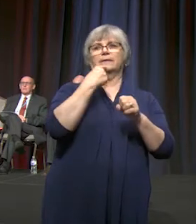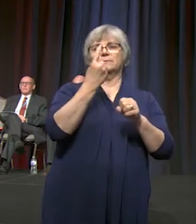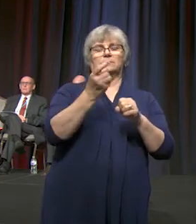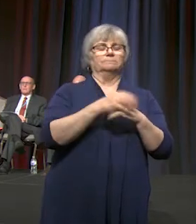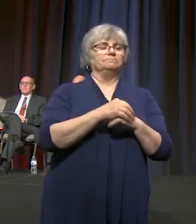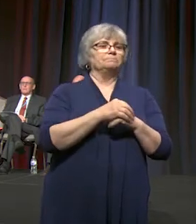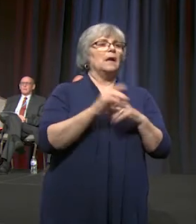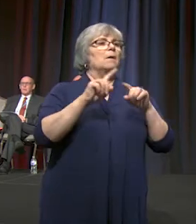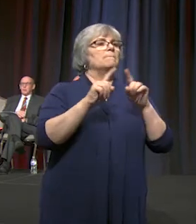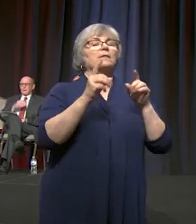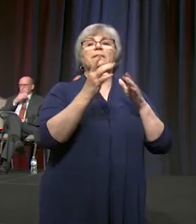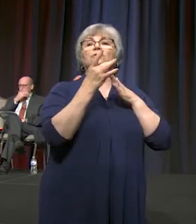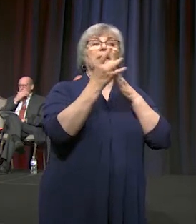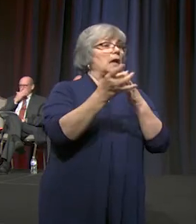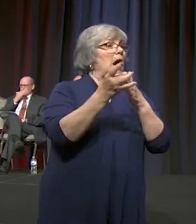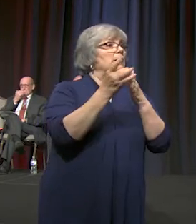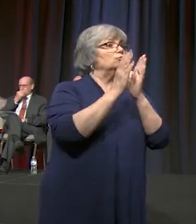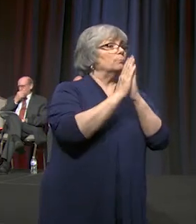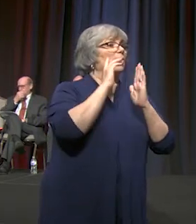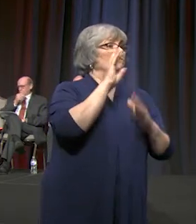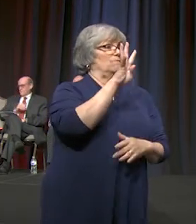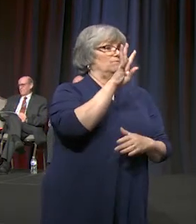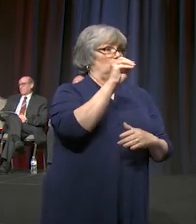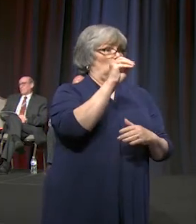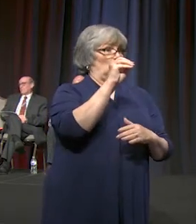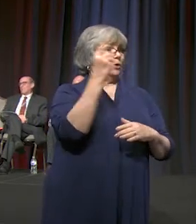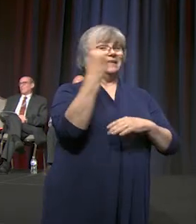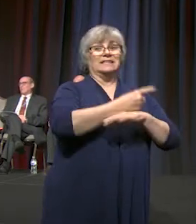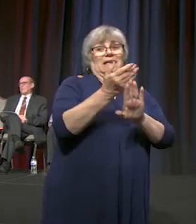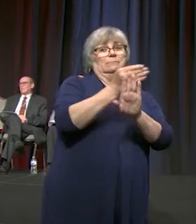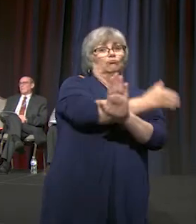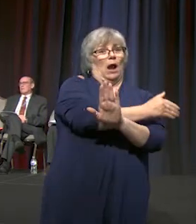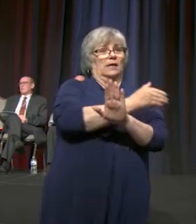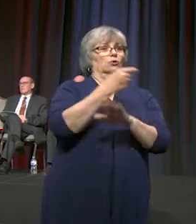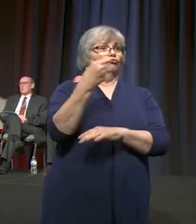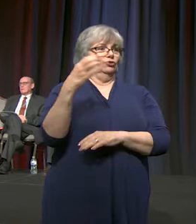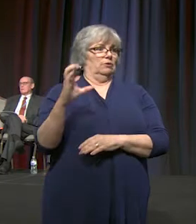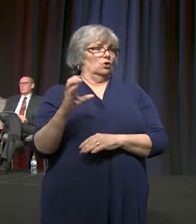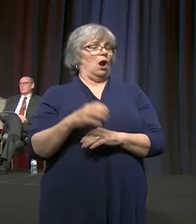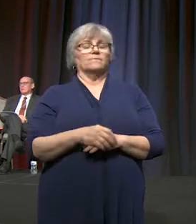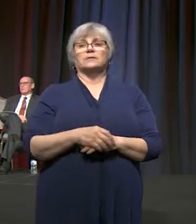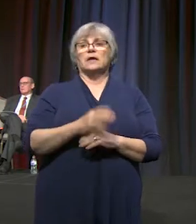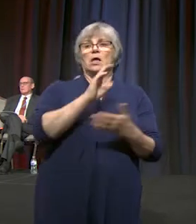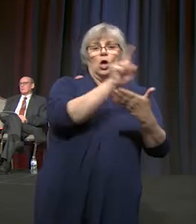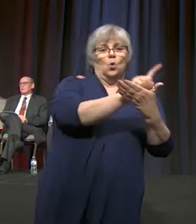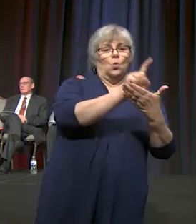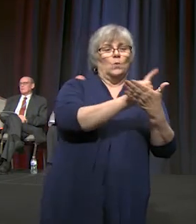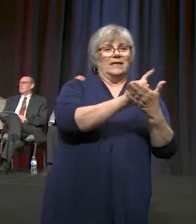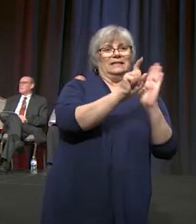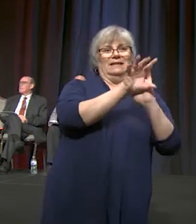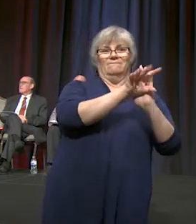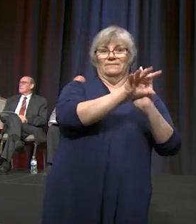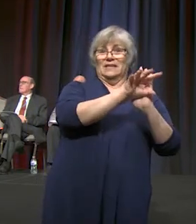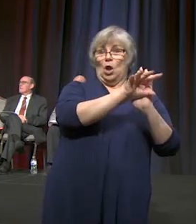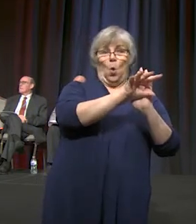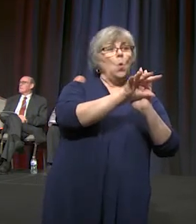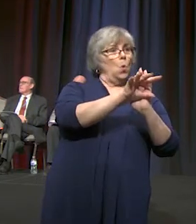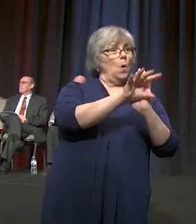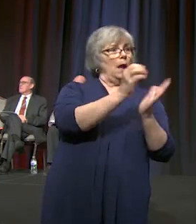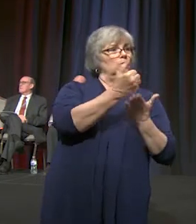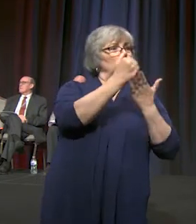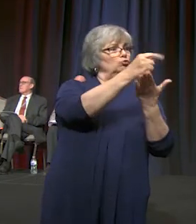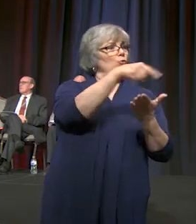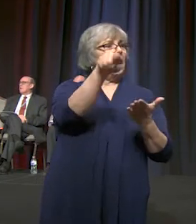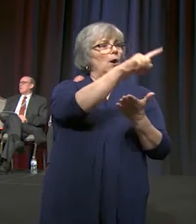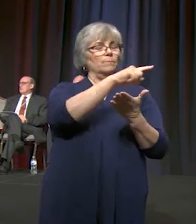there's a guide to prayer for the 40 days prior to the general conference. There'll be a weekly video to help you and your